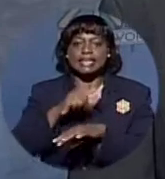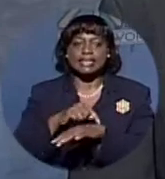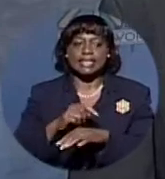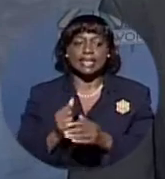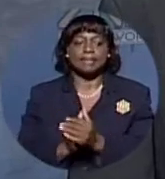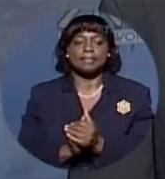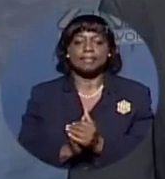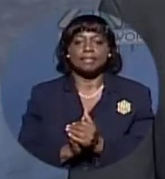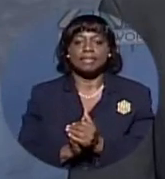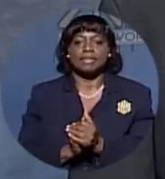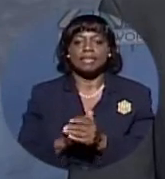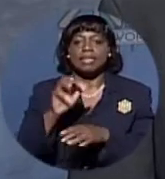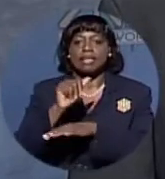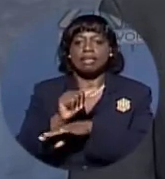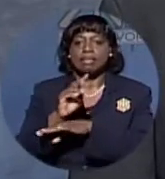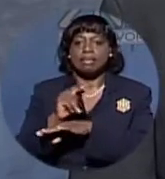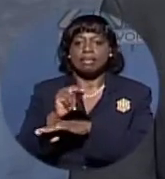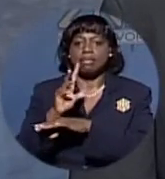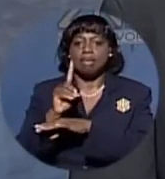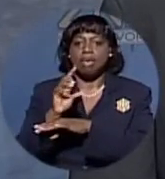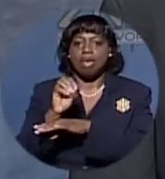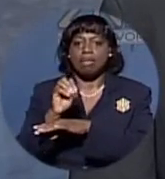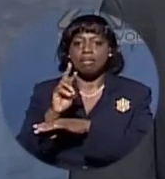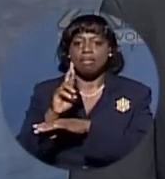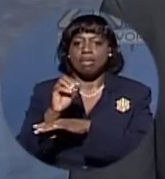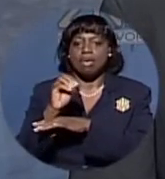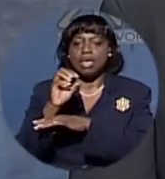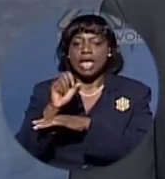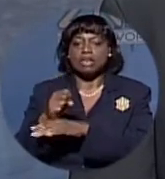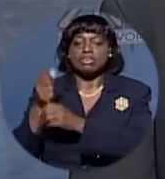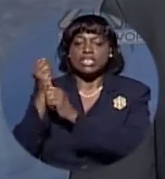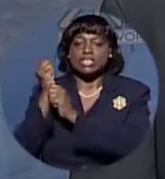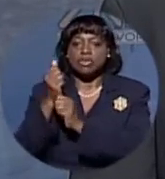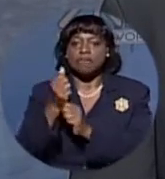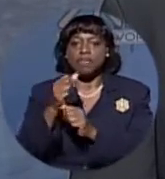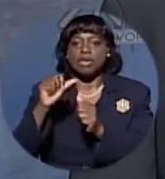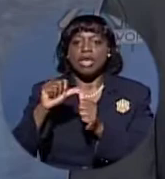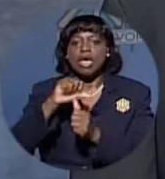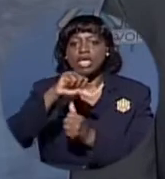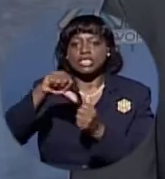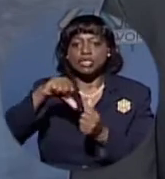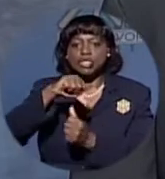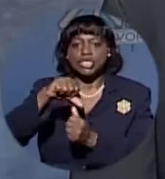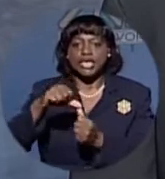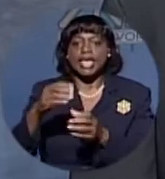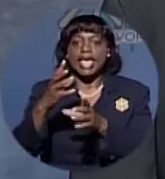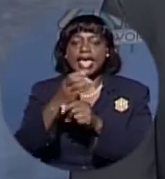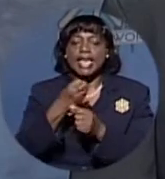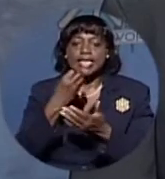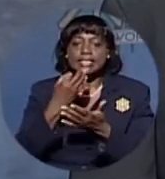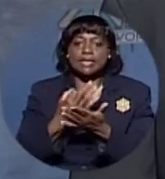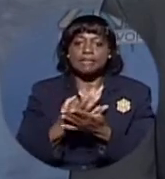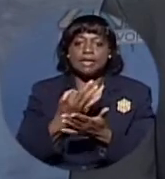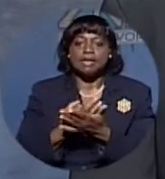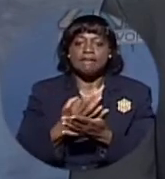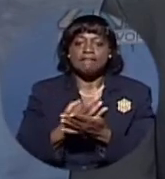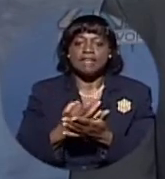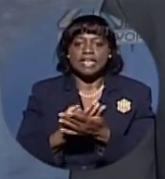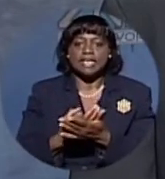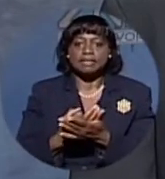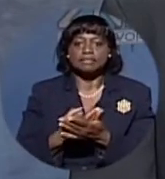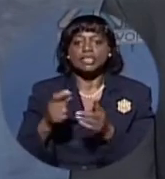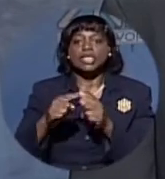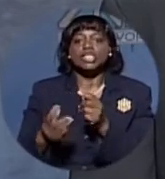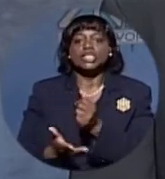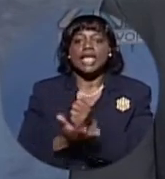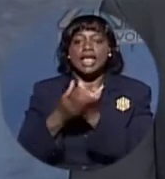Well, the Andres Softball Association getting some much-needed funds ahead of the round robin. Coming on board to help out were Deputy Leader of the